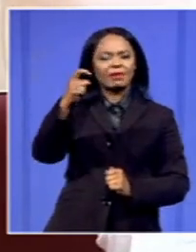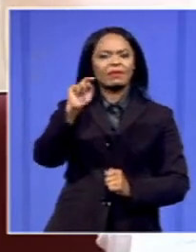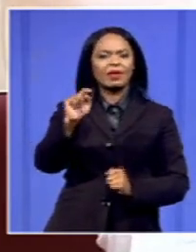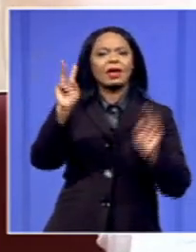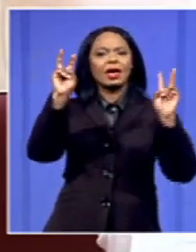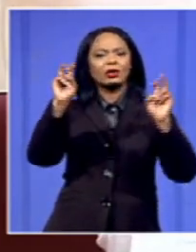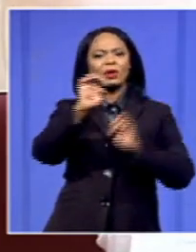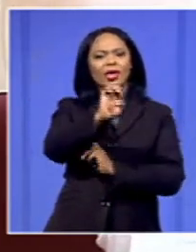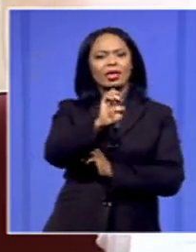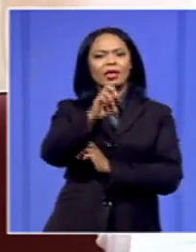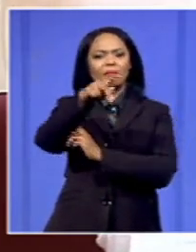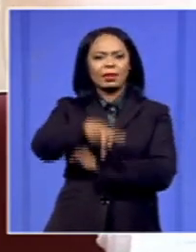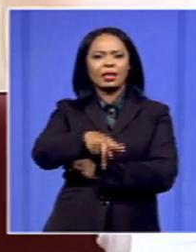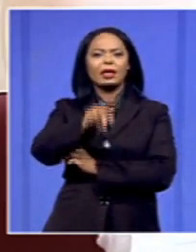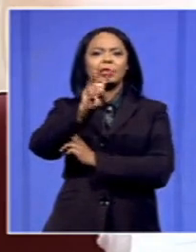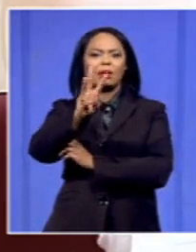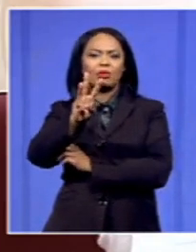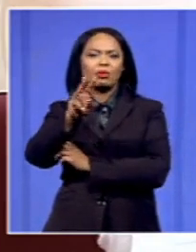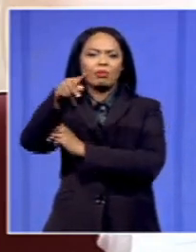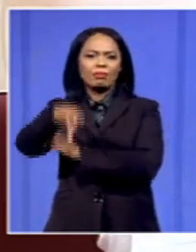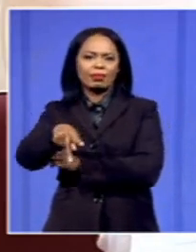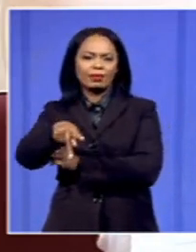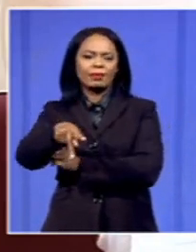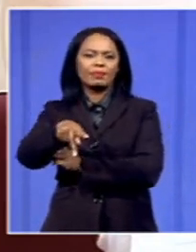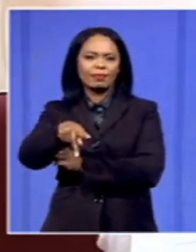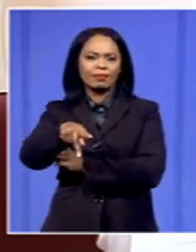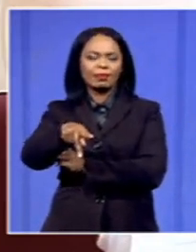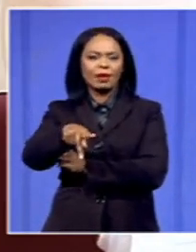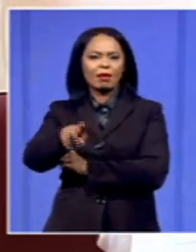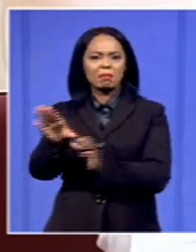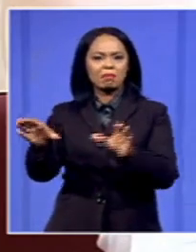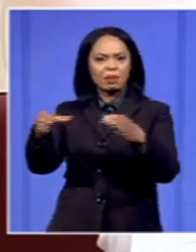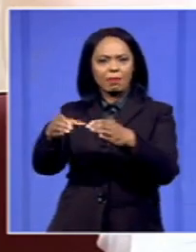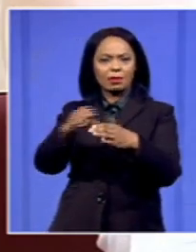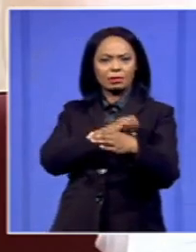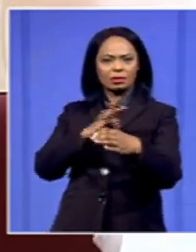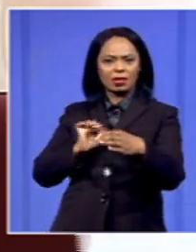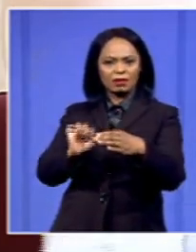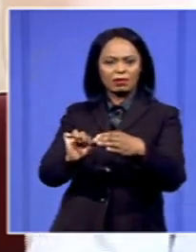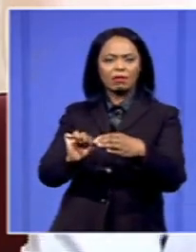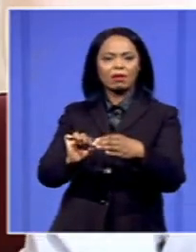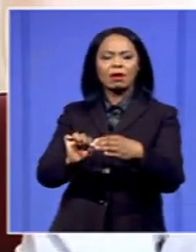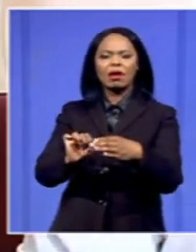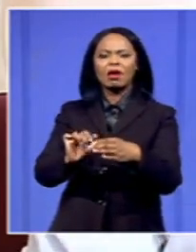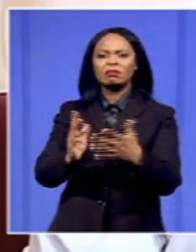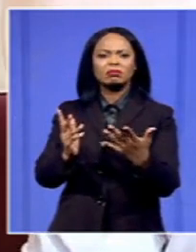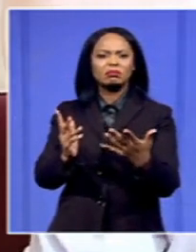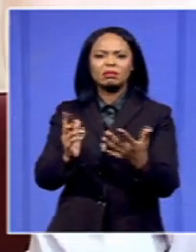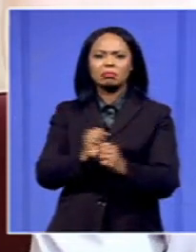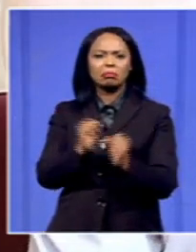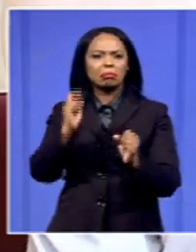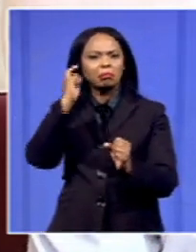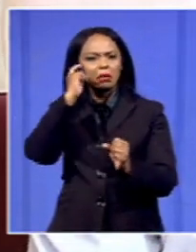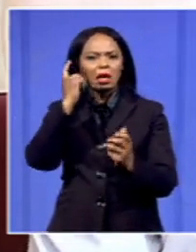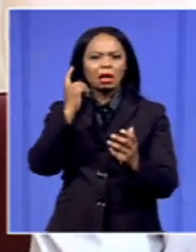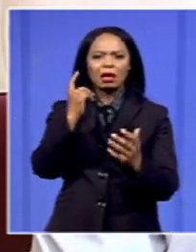EPWP workers that are in the department, there was no hesitation in terms of